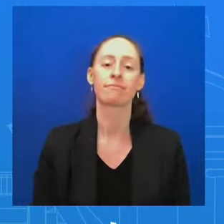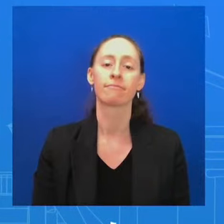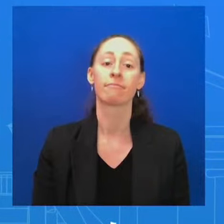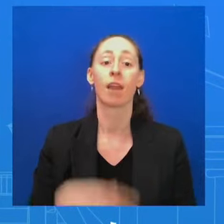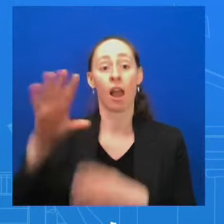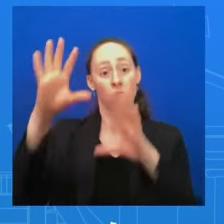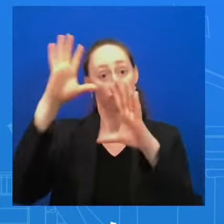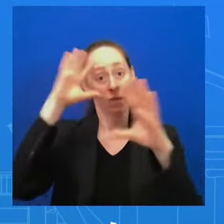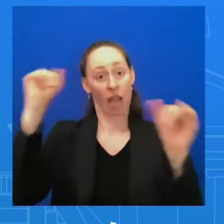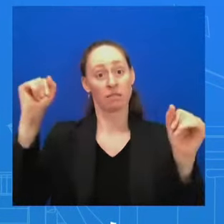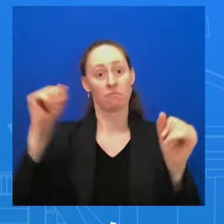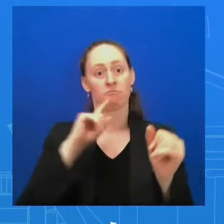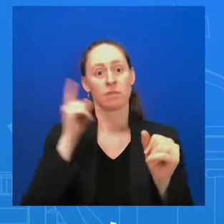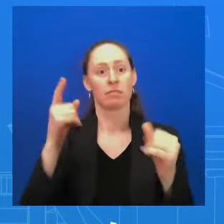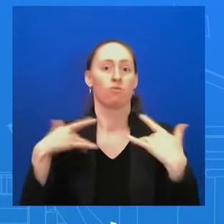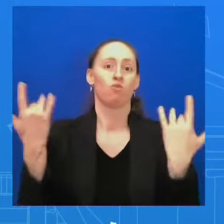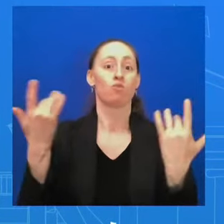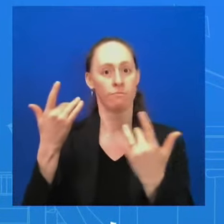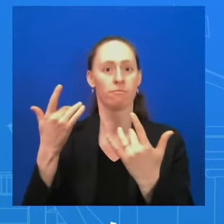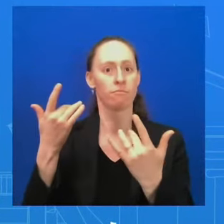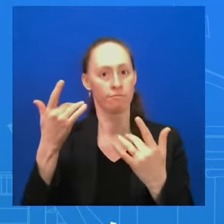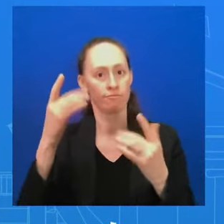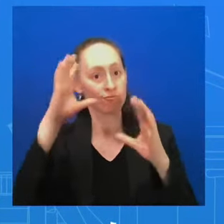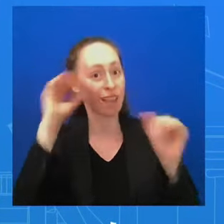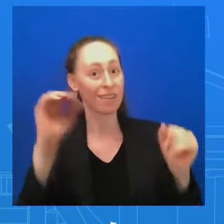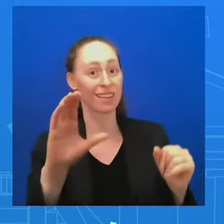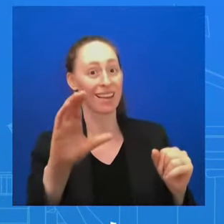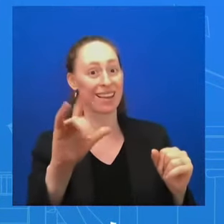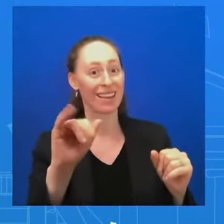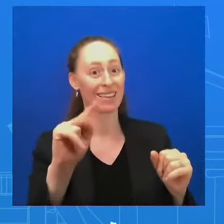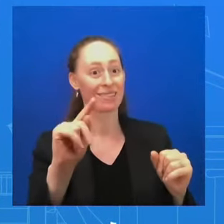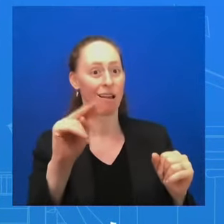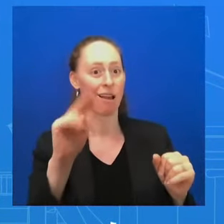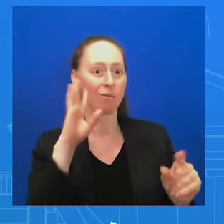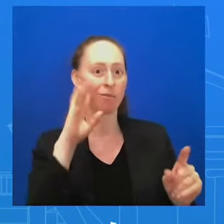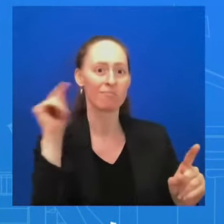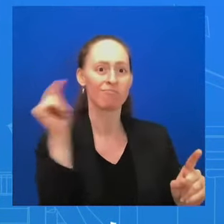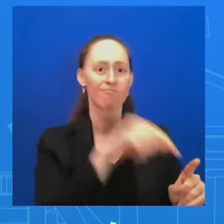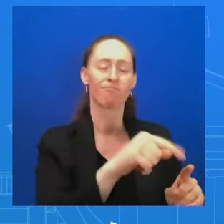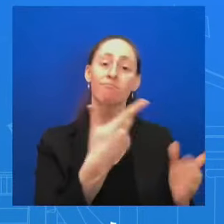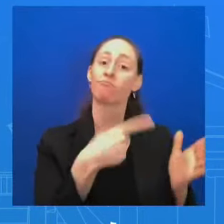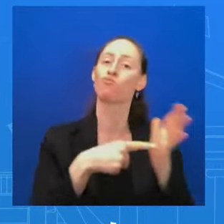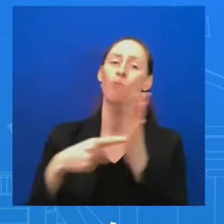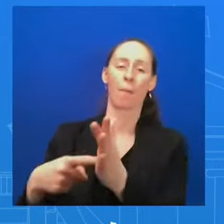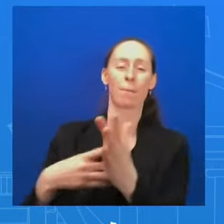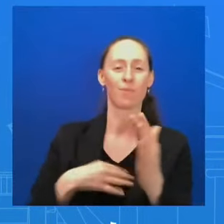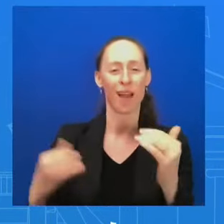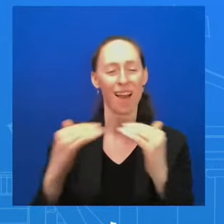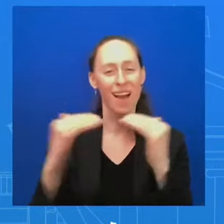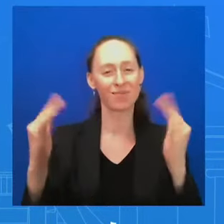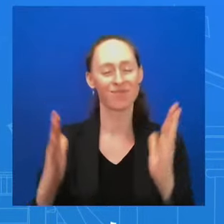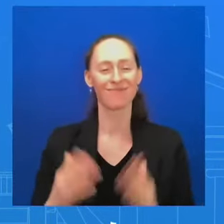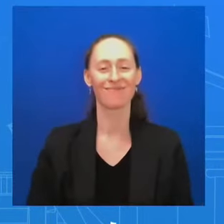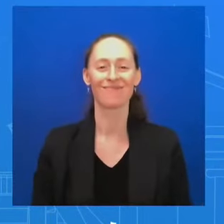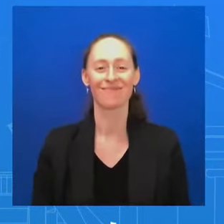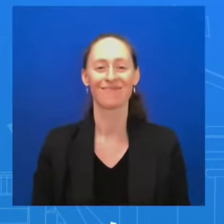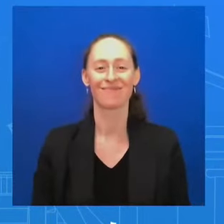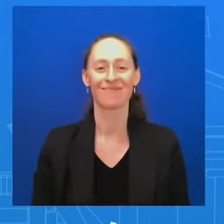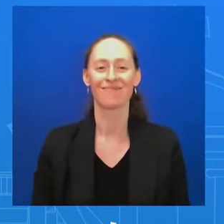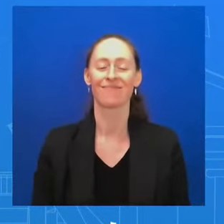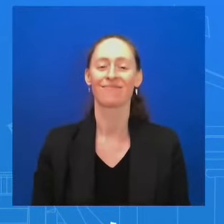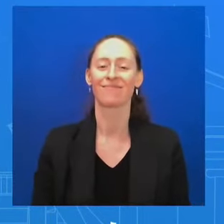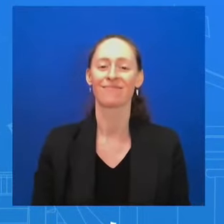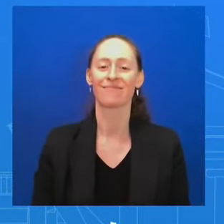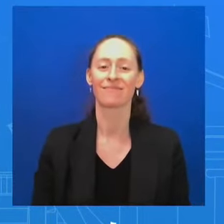Thank you. I have two questions, one on Israel and another on China. At this point in the conflict,